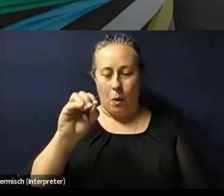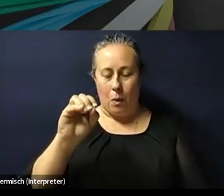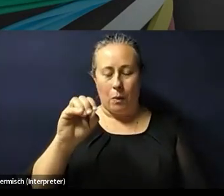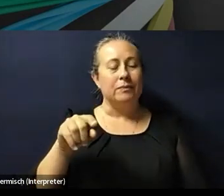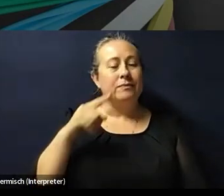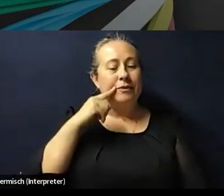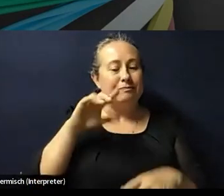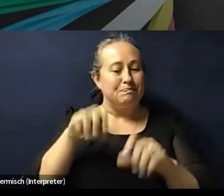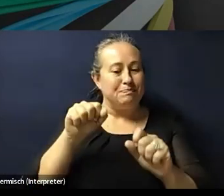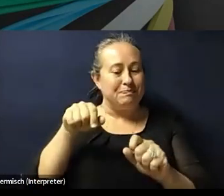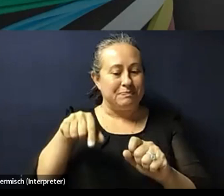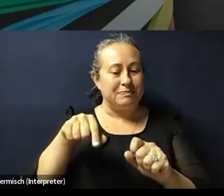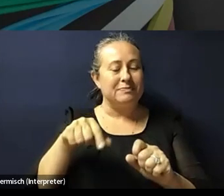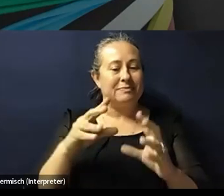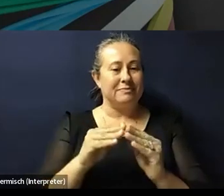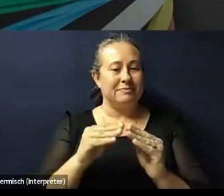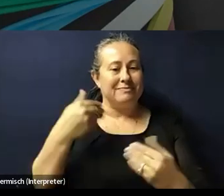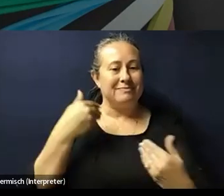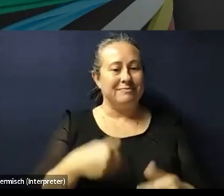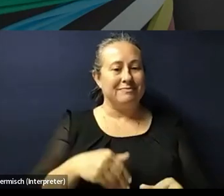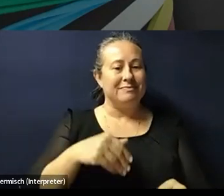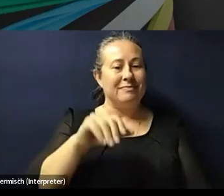I am Arifat Valiani.